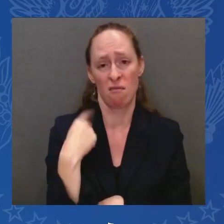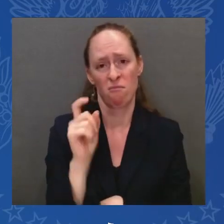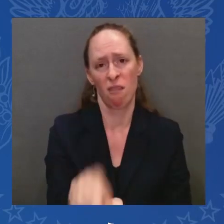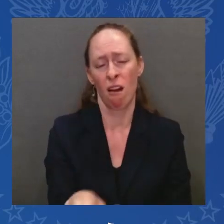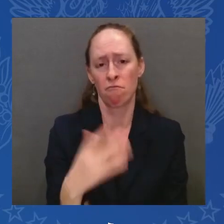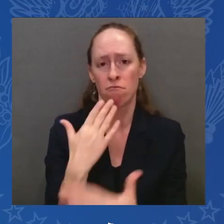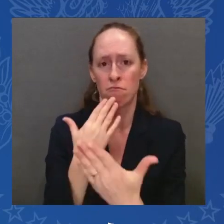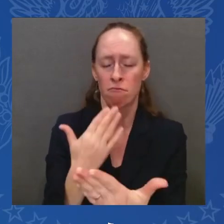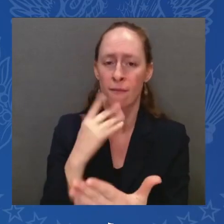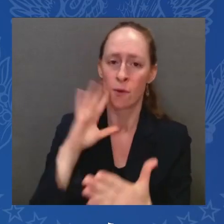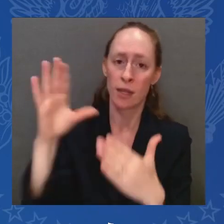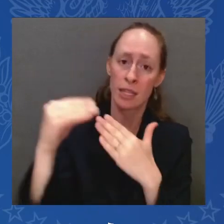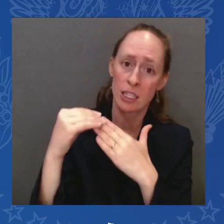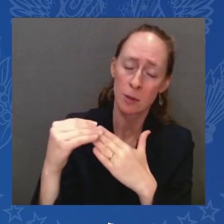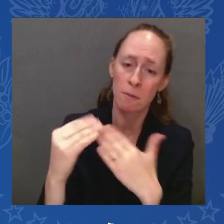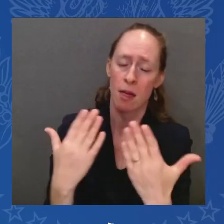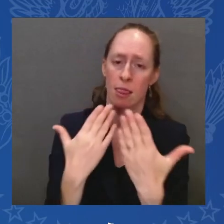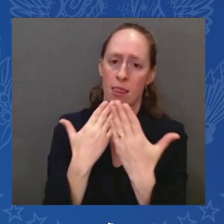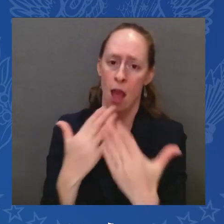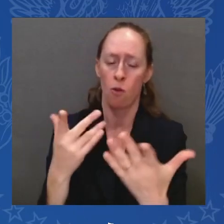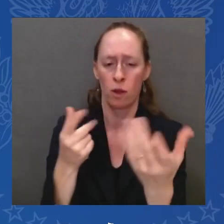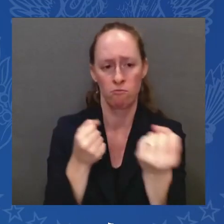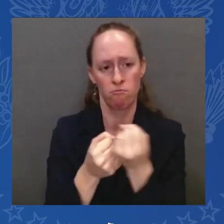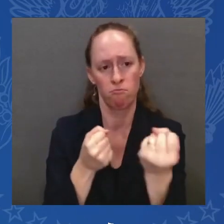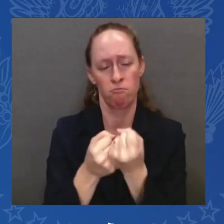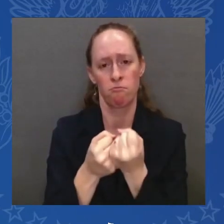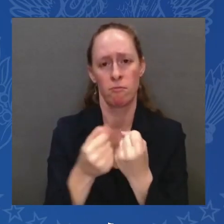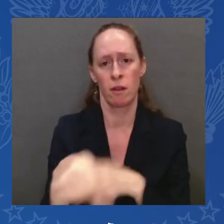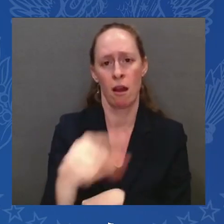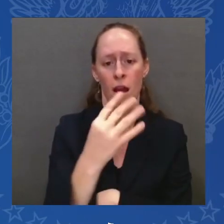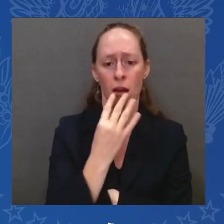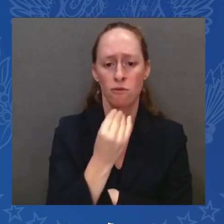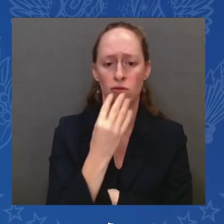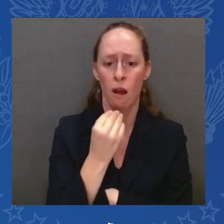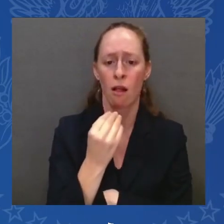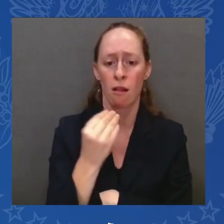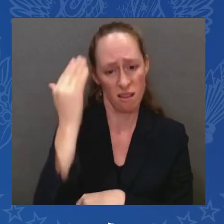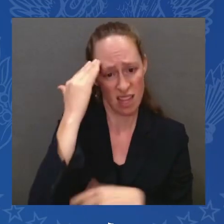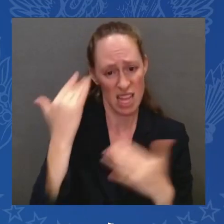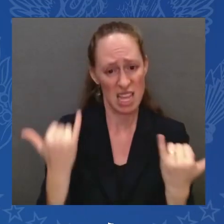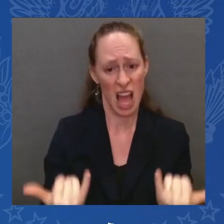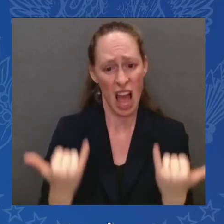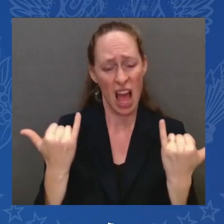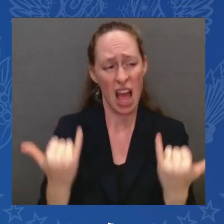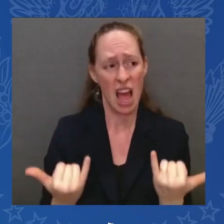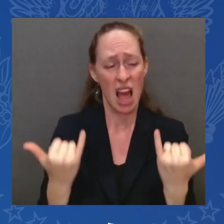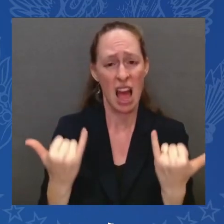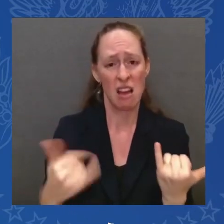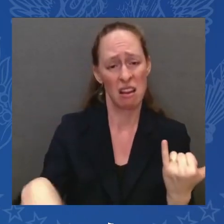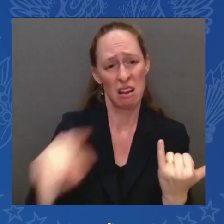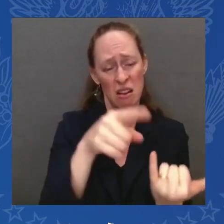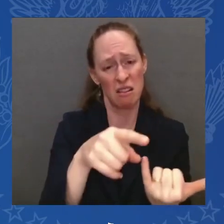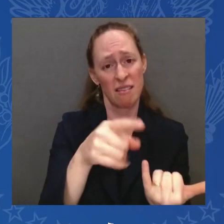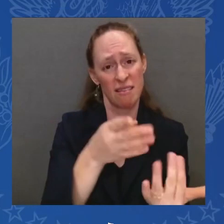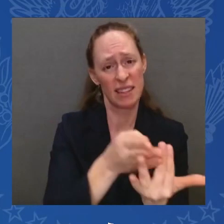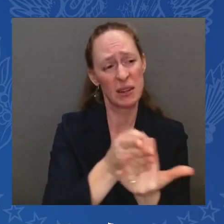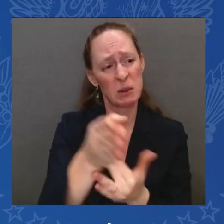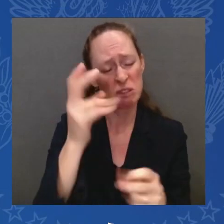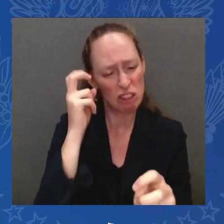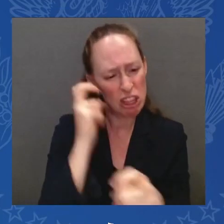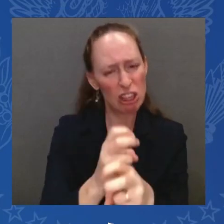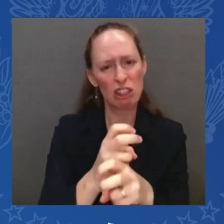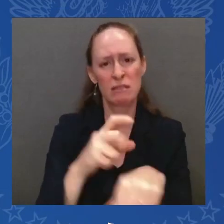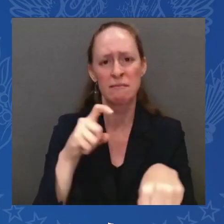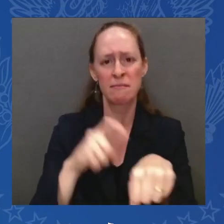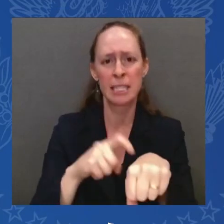exceptionally difficult time. We also acknowledge and address how these events will impact us as